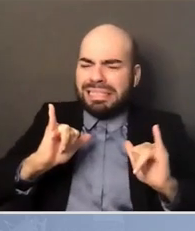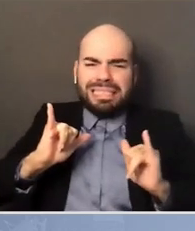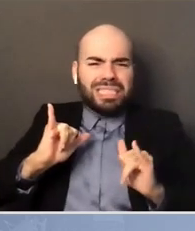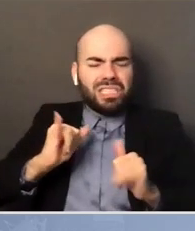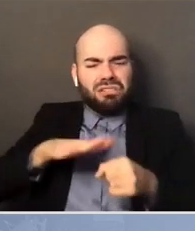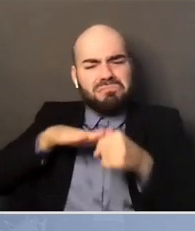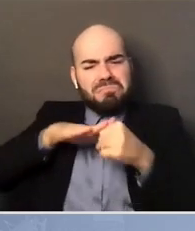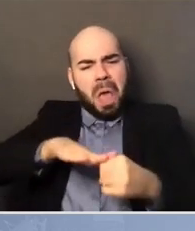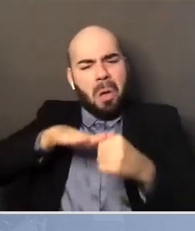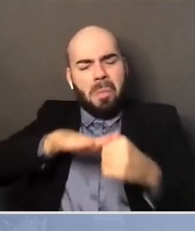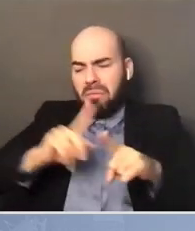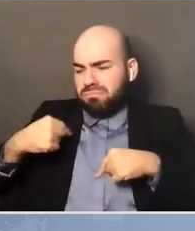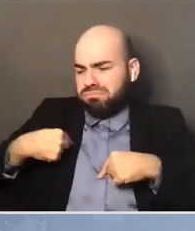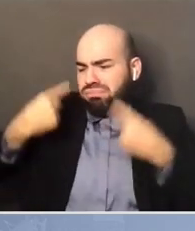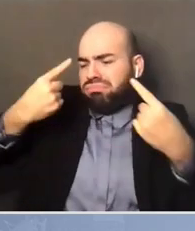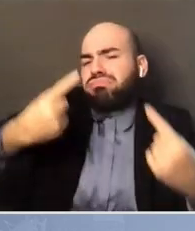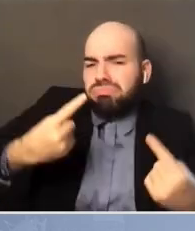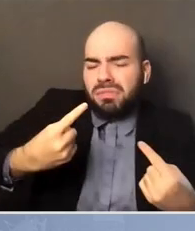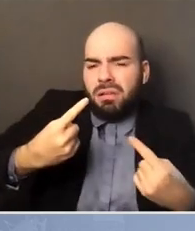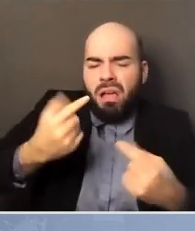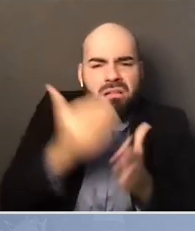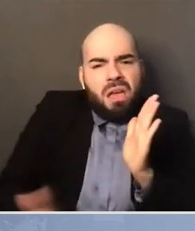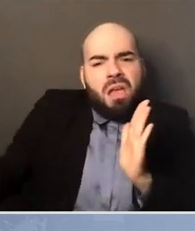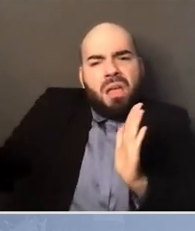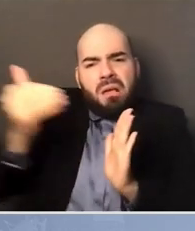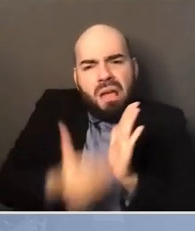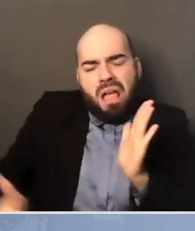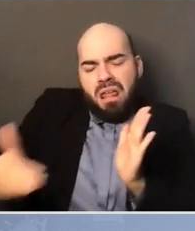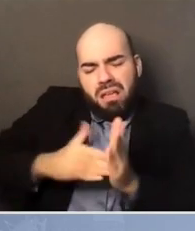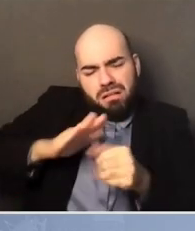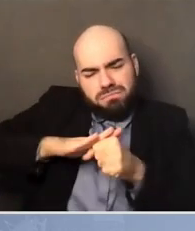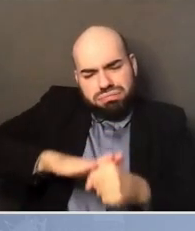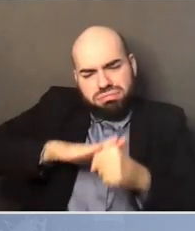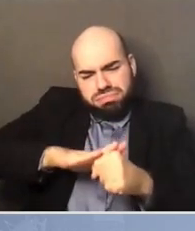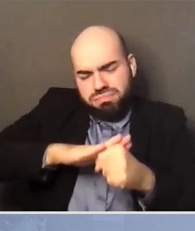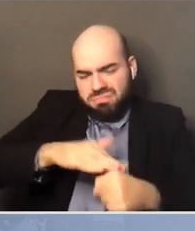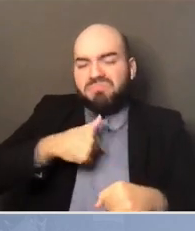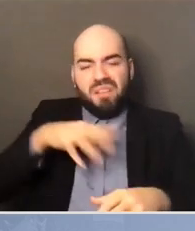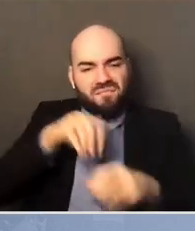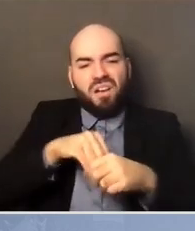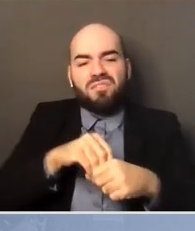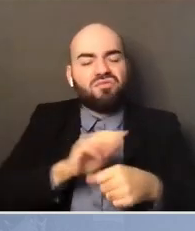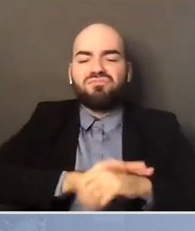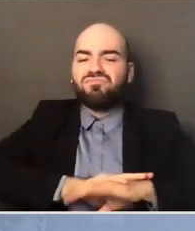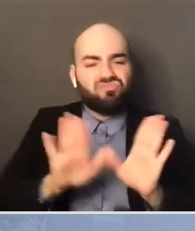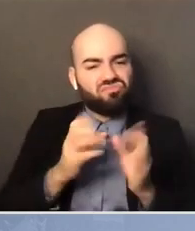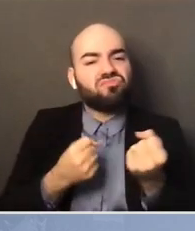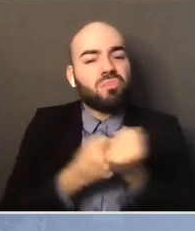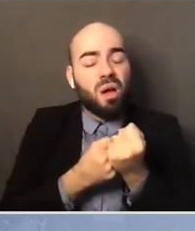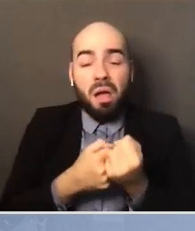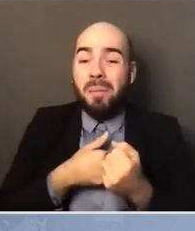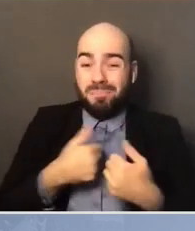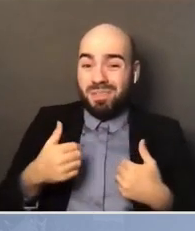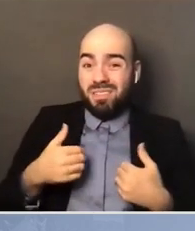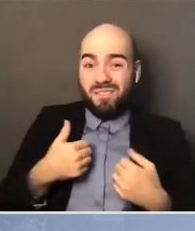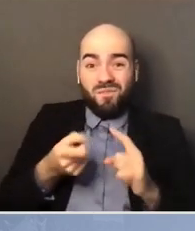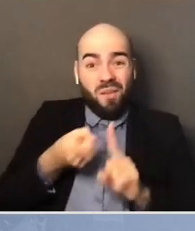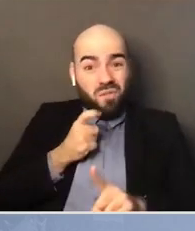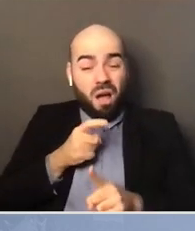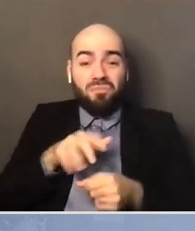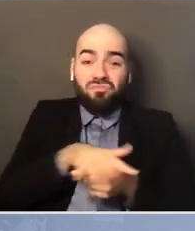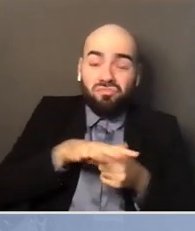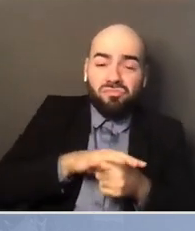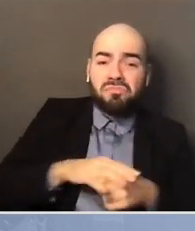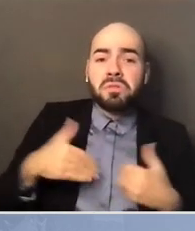and where I met too many young people. Boys and girls, young men and young